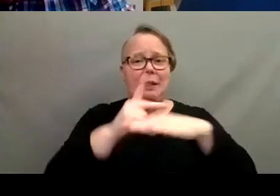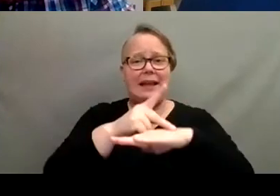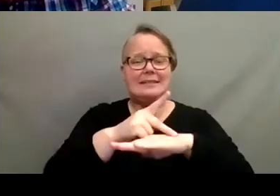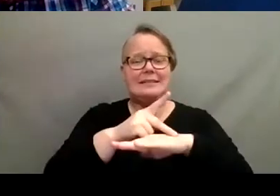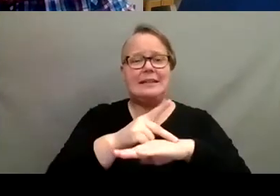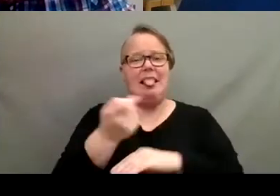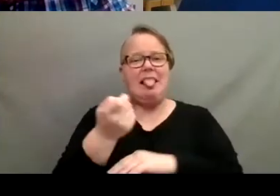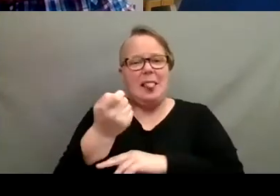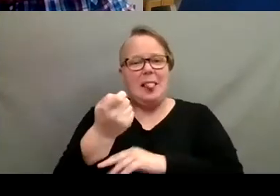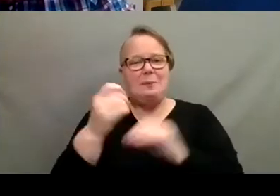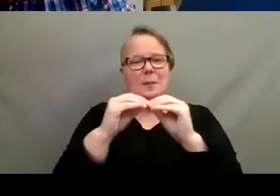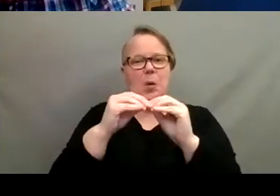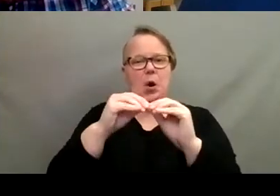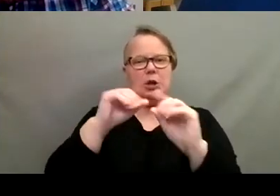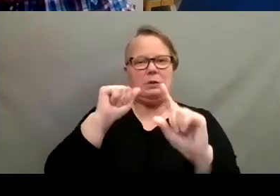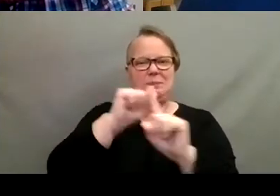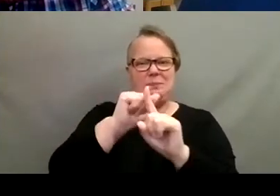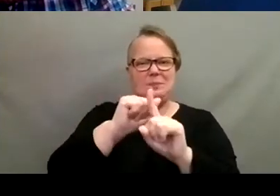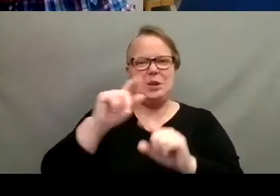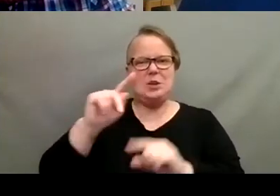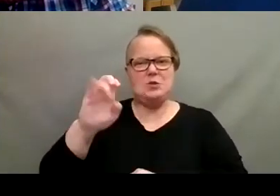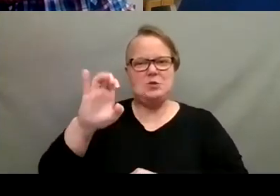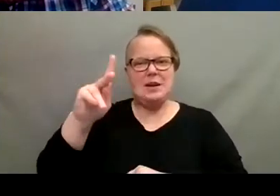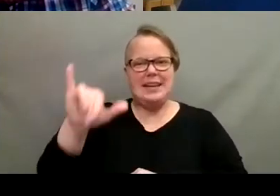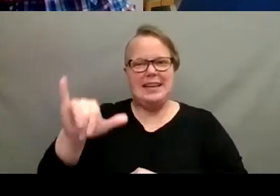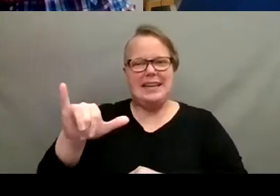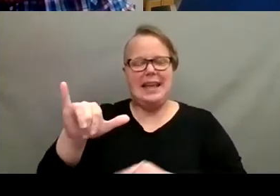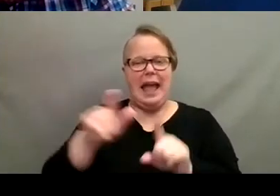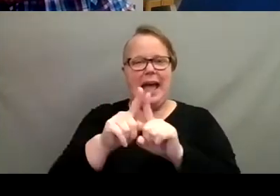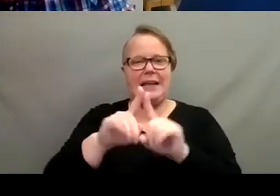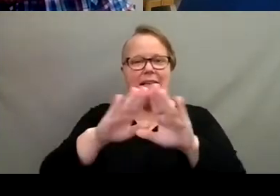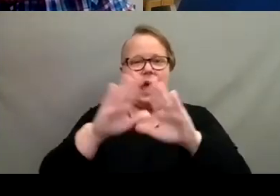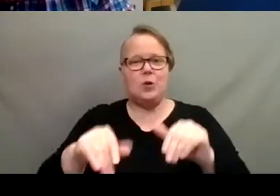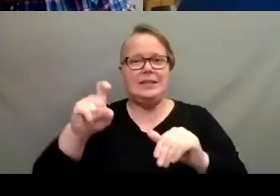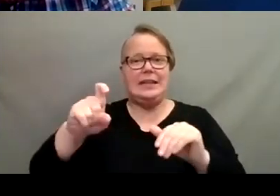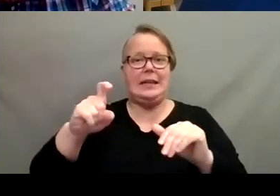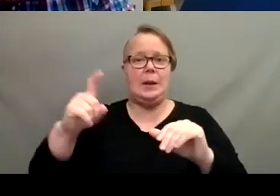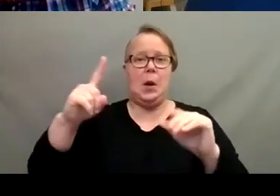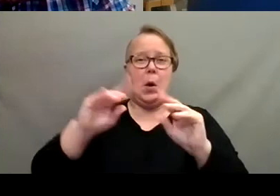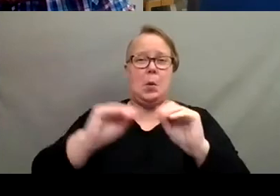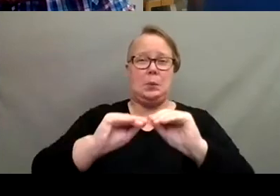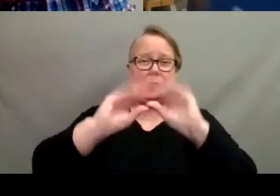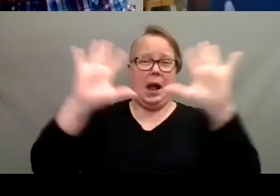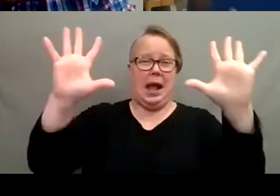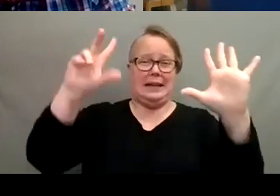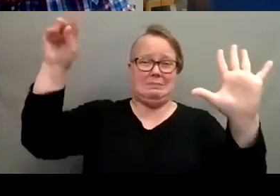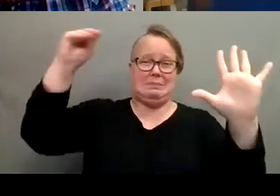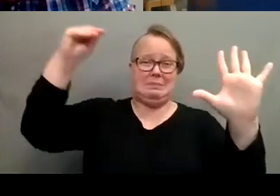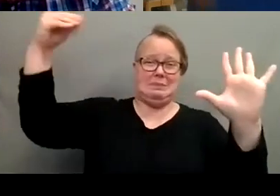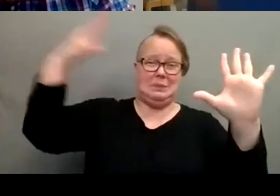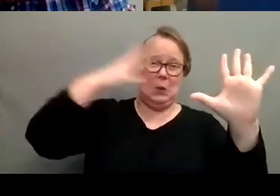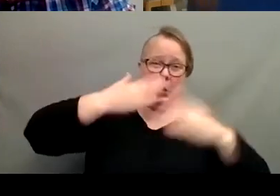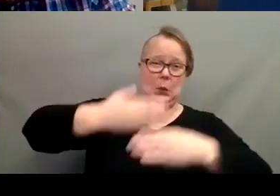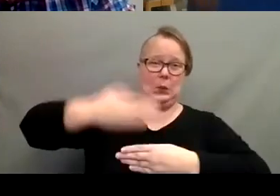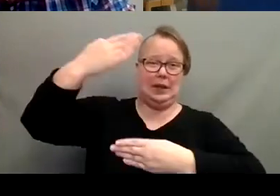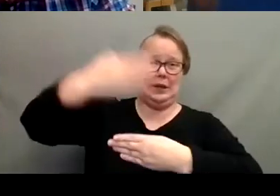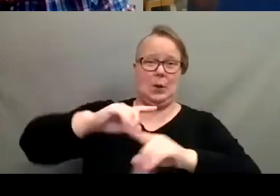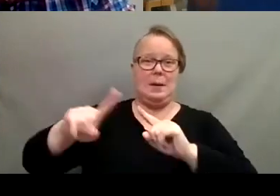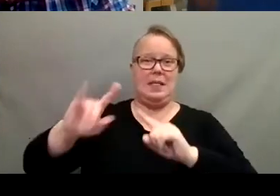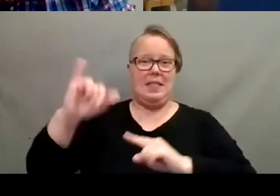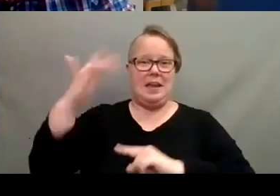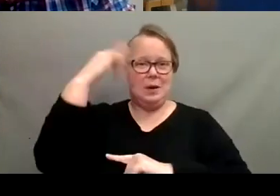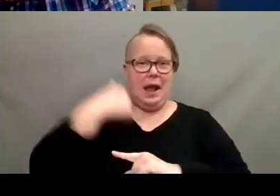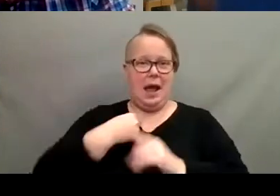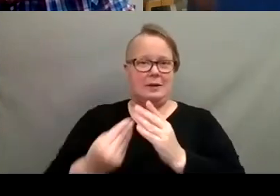it's a little trickier as a house plant because you need a good, bright, sunny window. But that's why I grow them outside